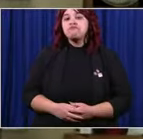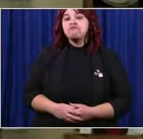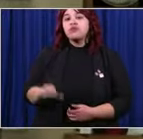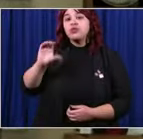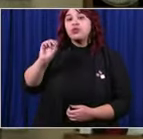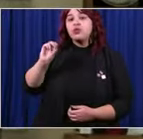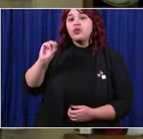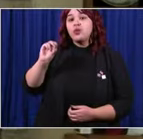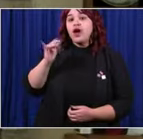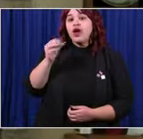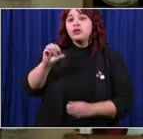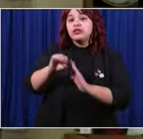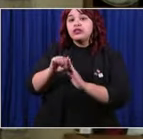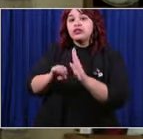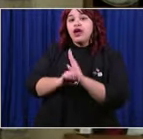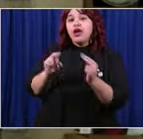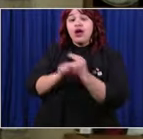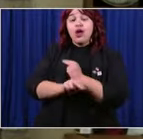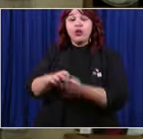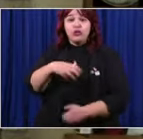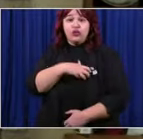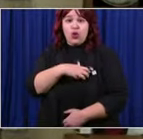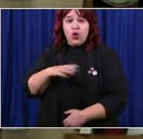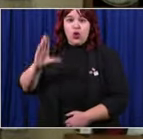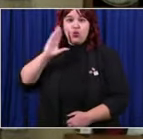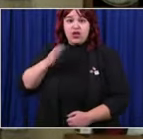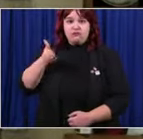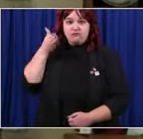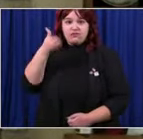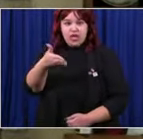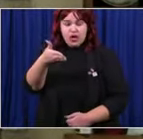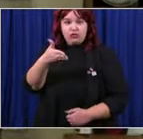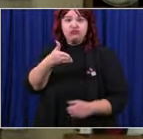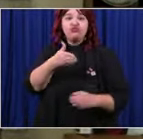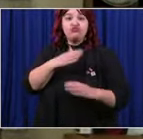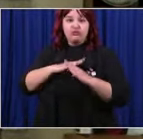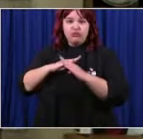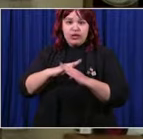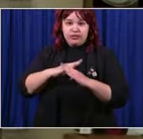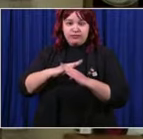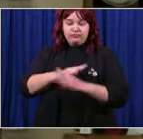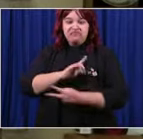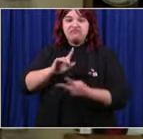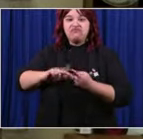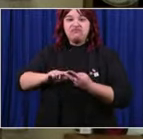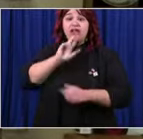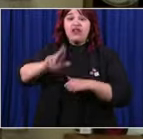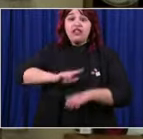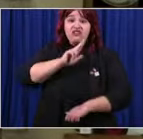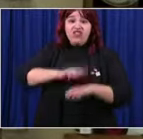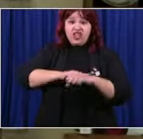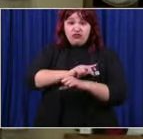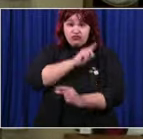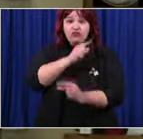force in Columbus. The Ohio National Guard will be out in force in